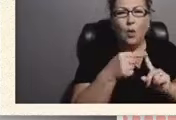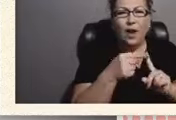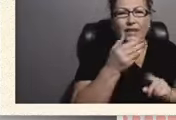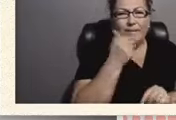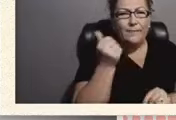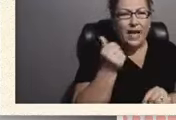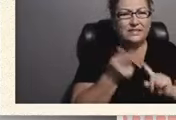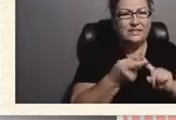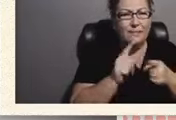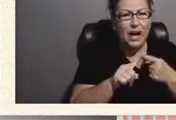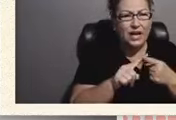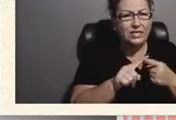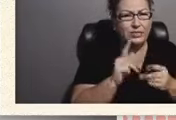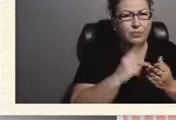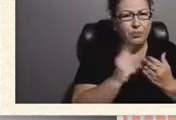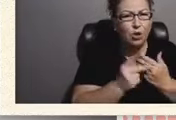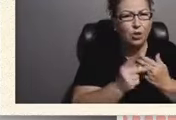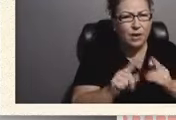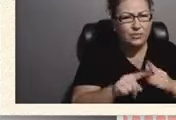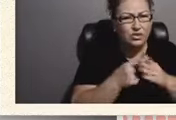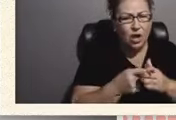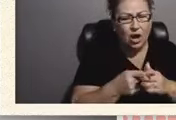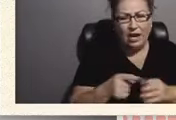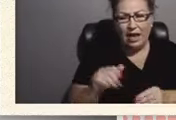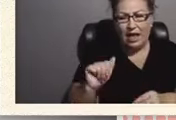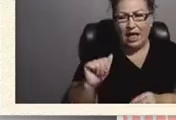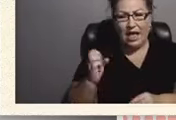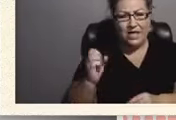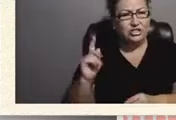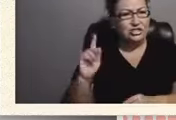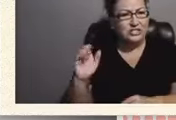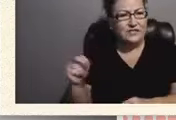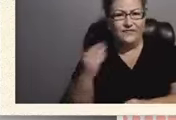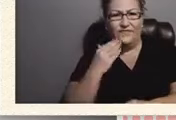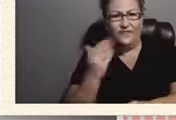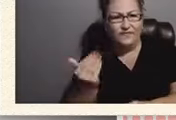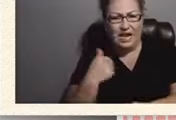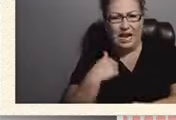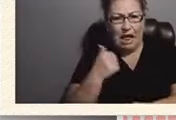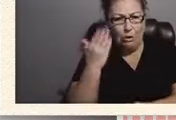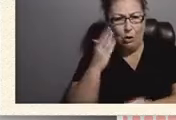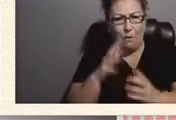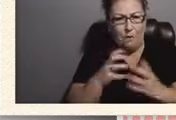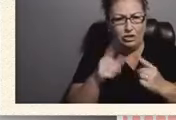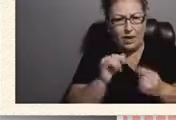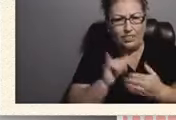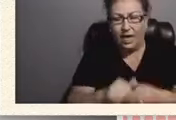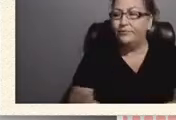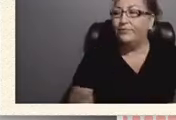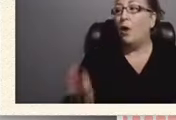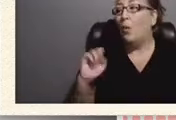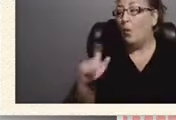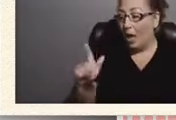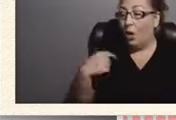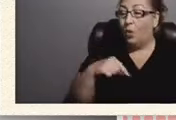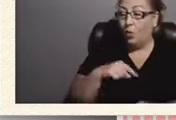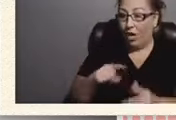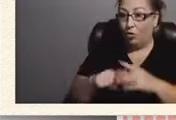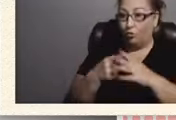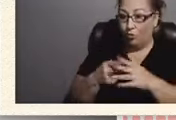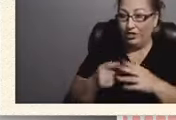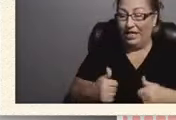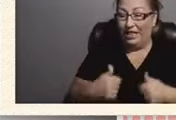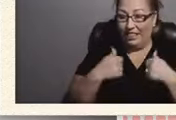at what age? Sebastian's 15. I don't know much about the best buddies. Okay. Well, I originally, we originally lived in